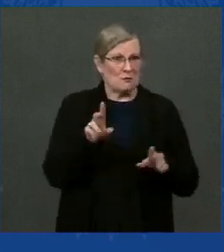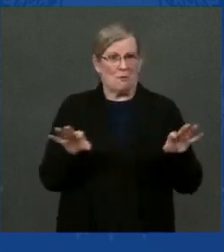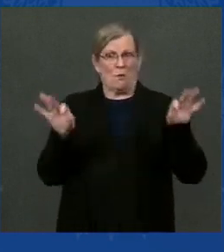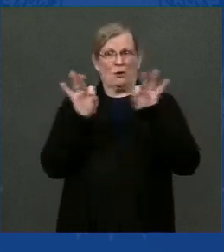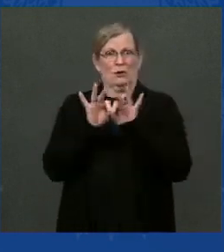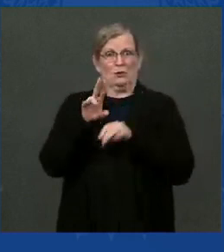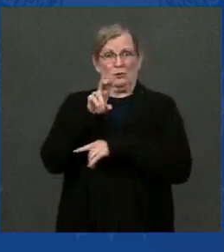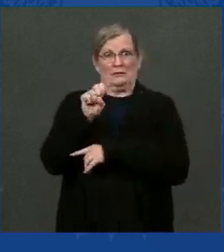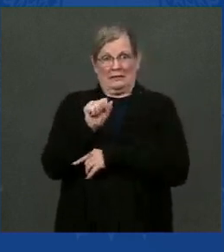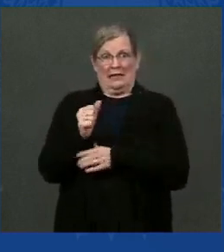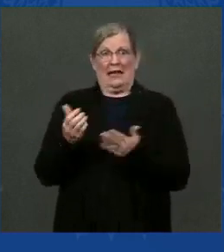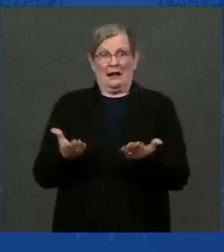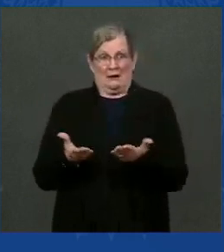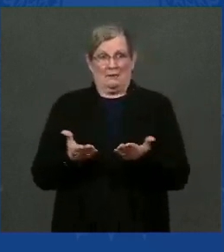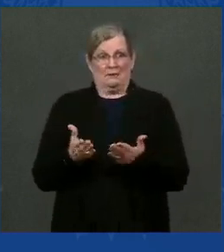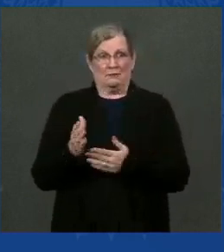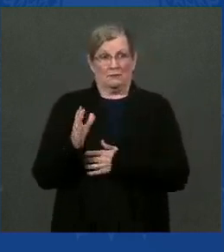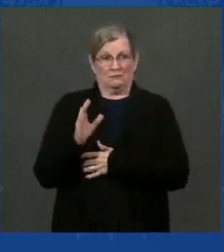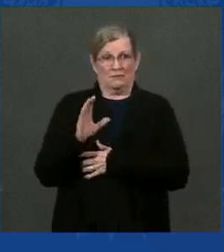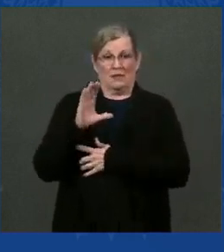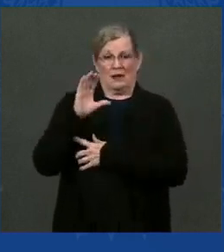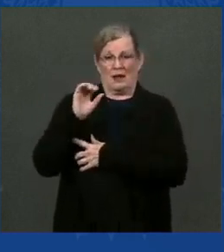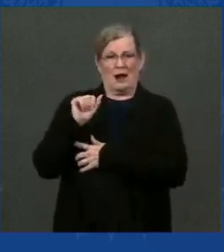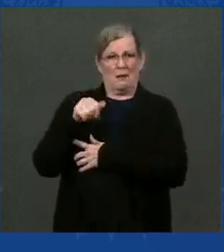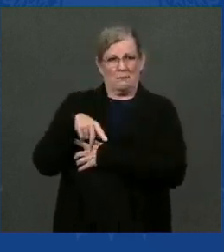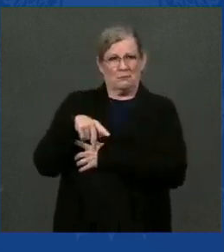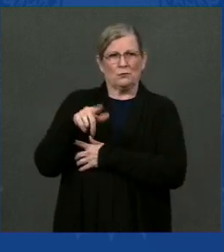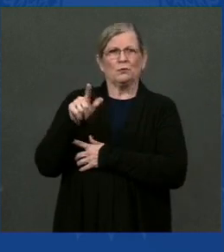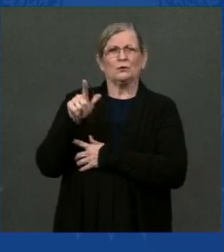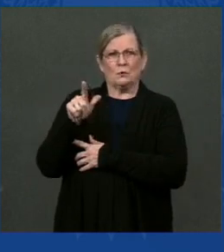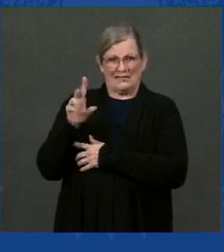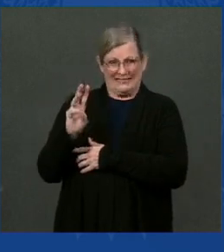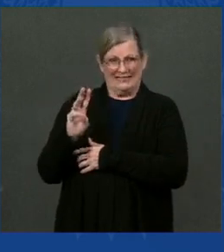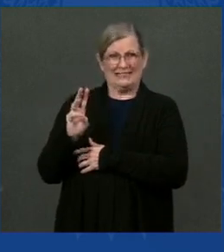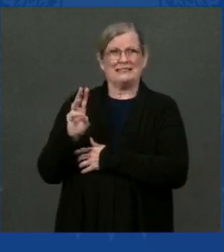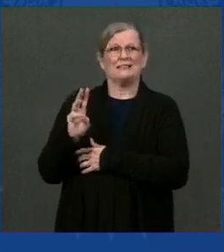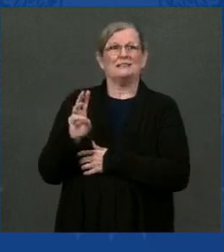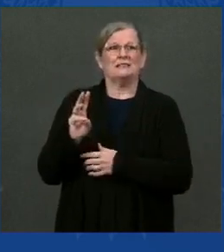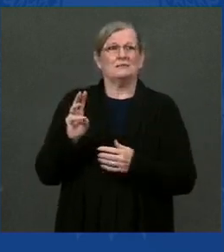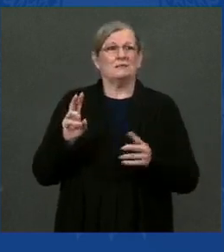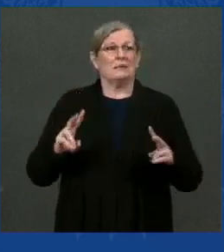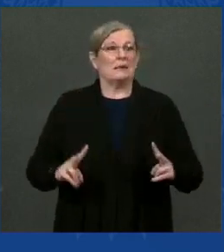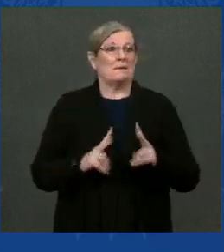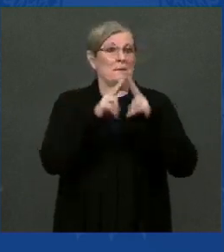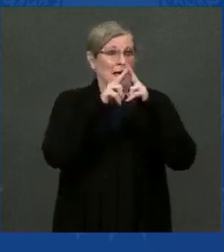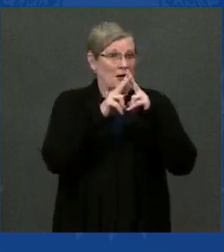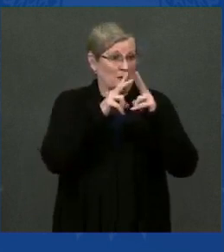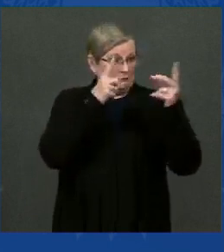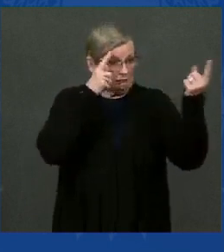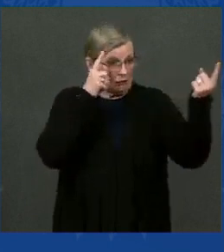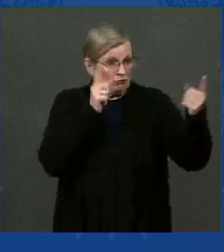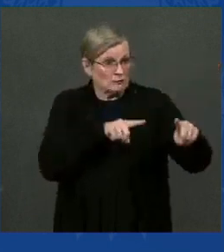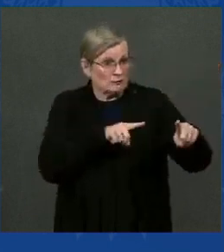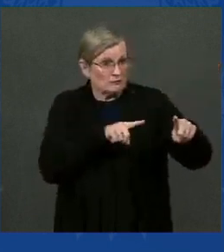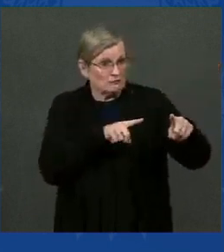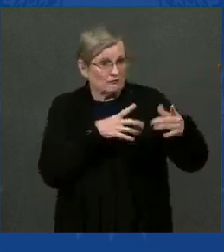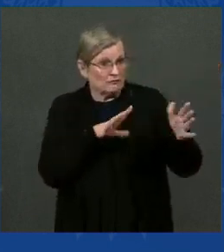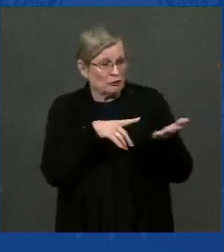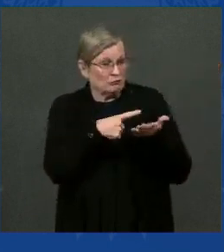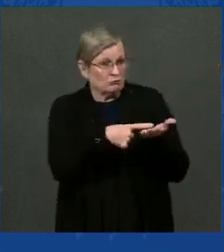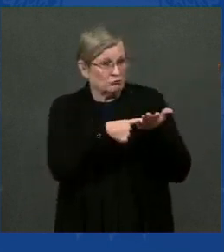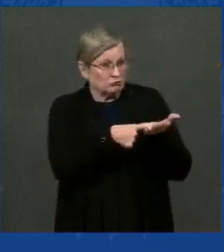COP26 back in the Paris Agreement, raising domestic climate ambitions and